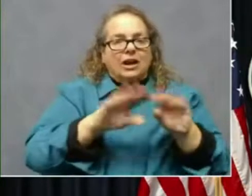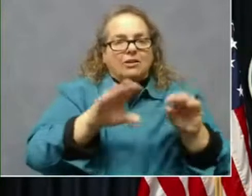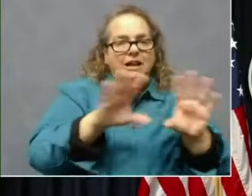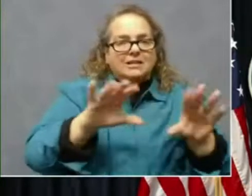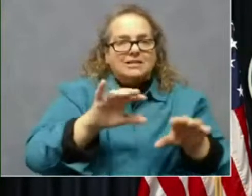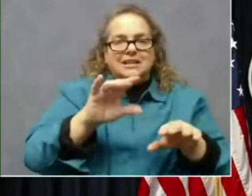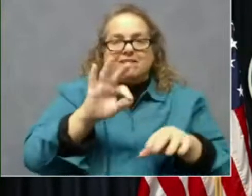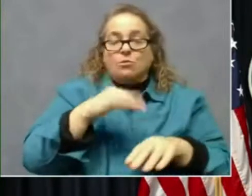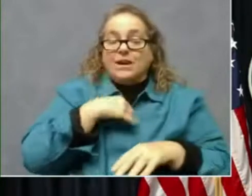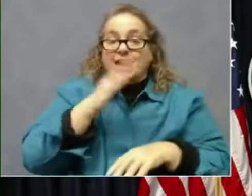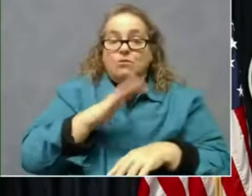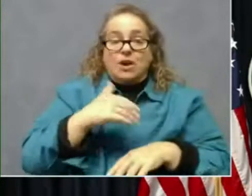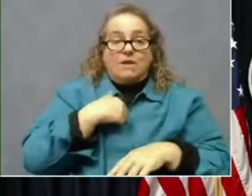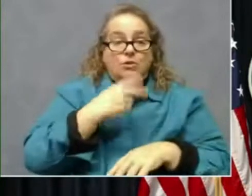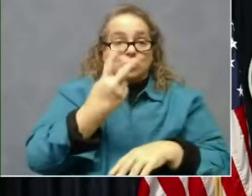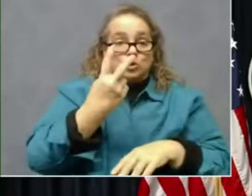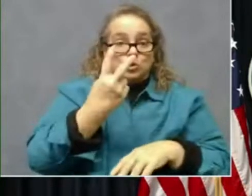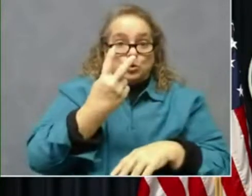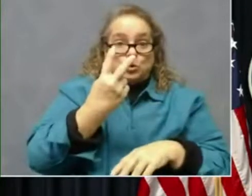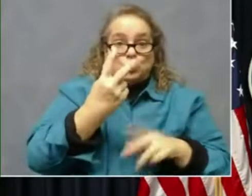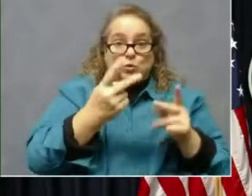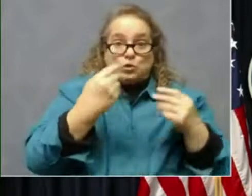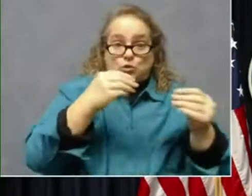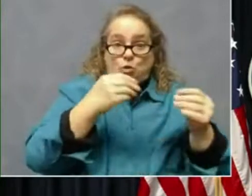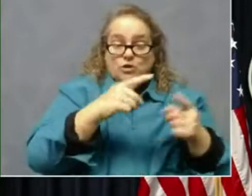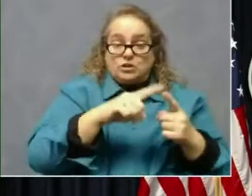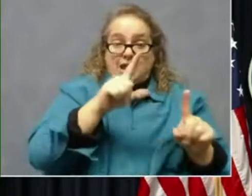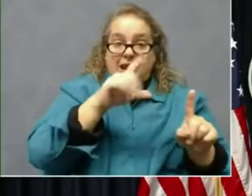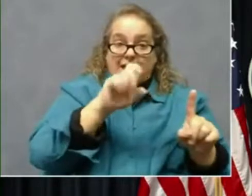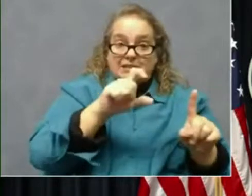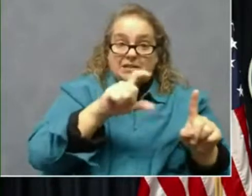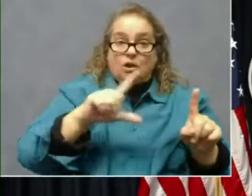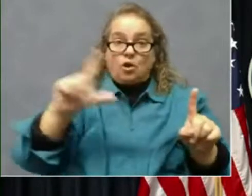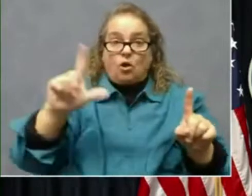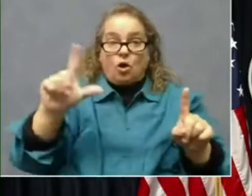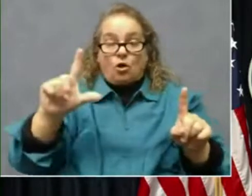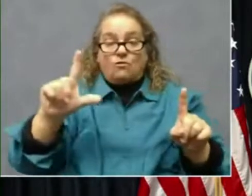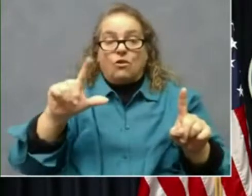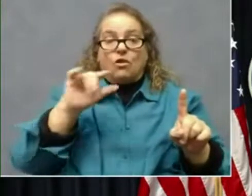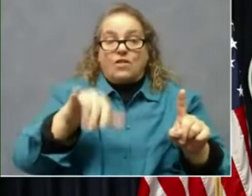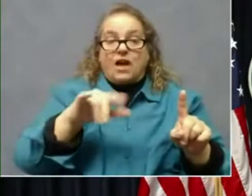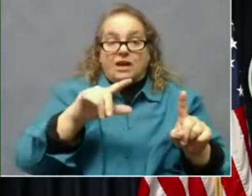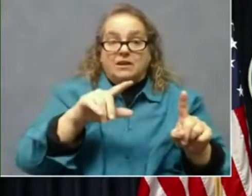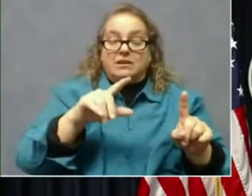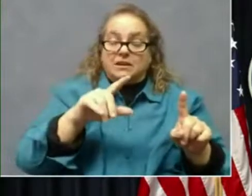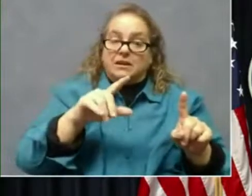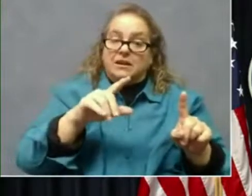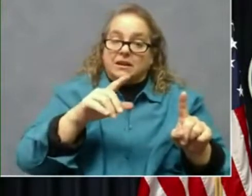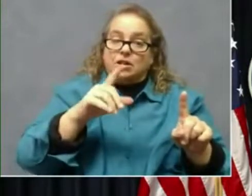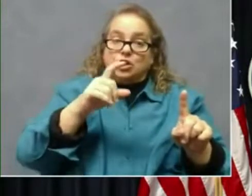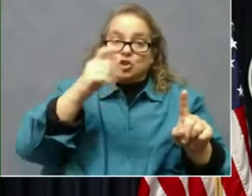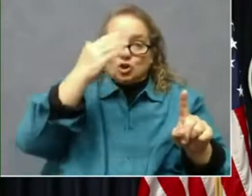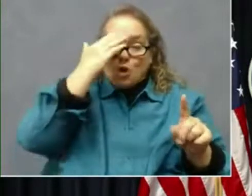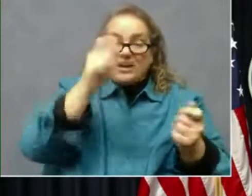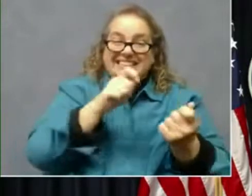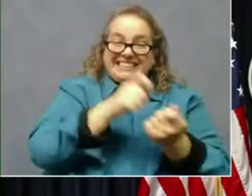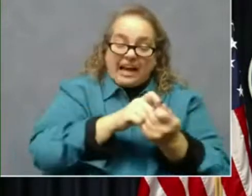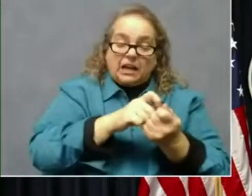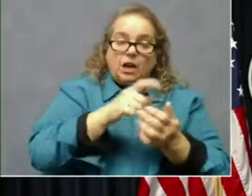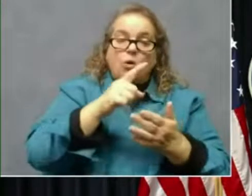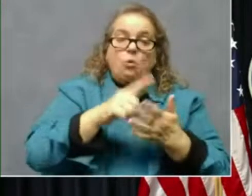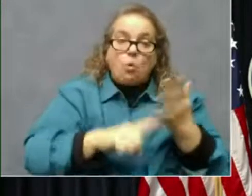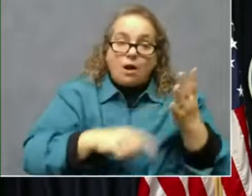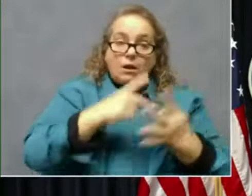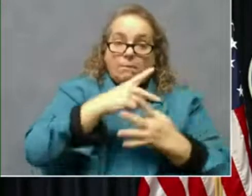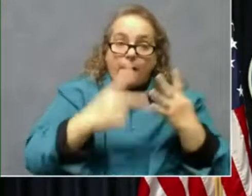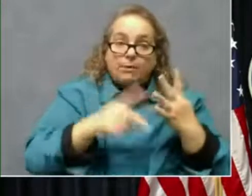one in Louisville that's all too much again, they know exactly what populations should get it. And then you're going to see in the coming days, we're going to be